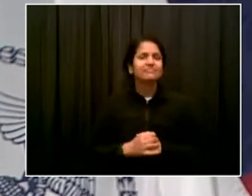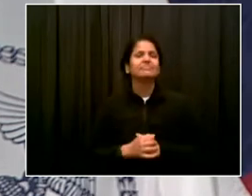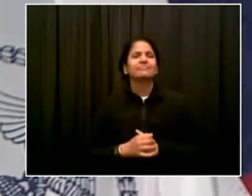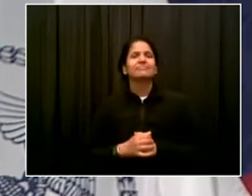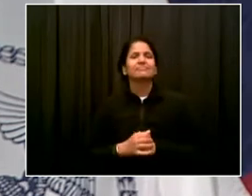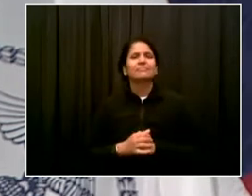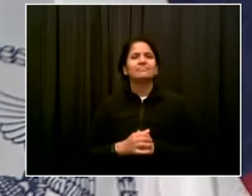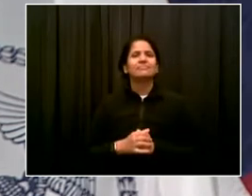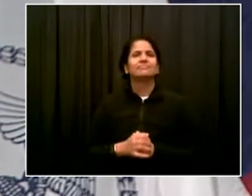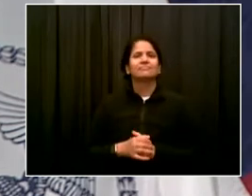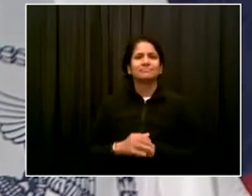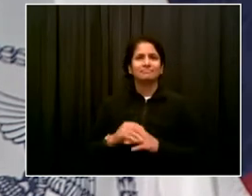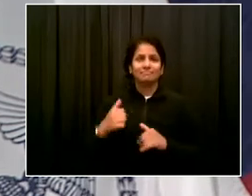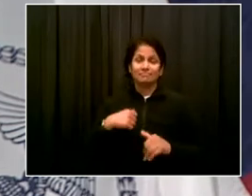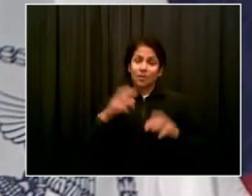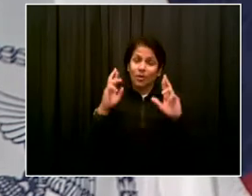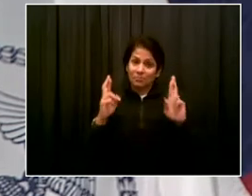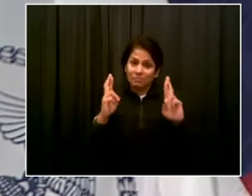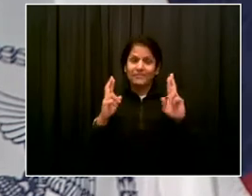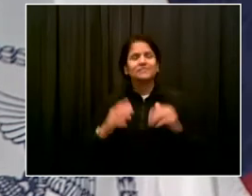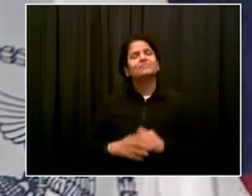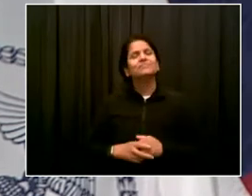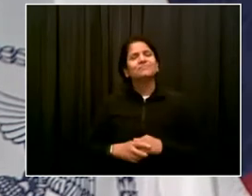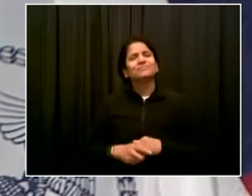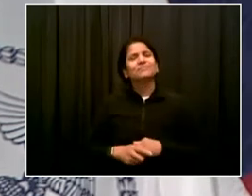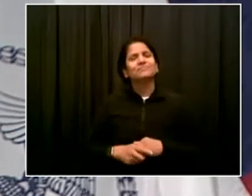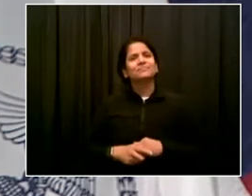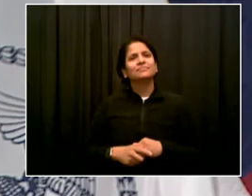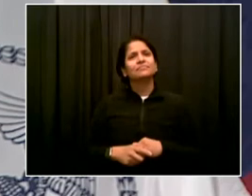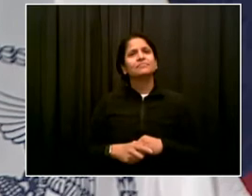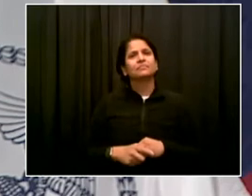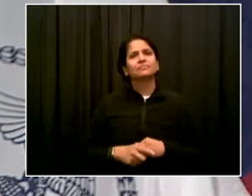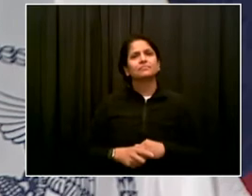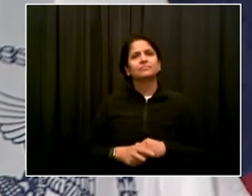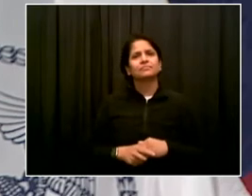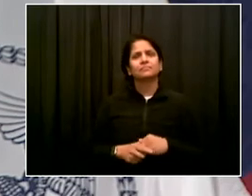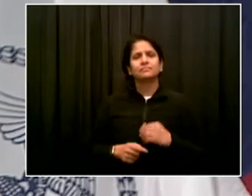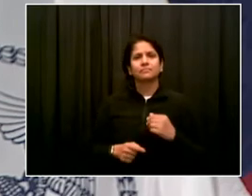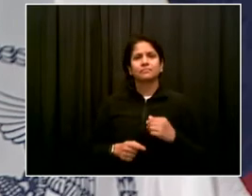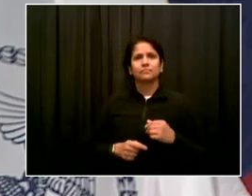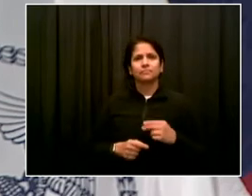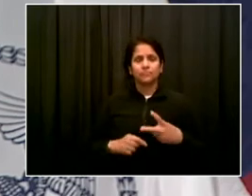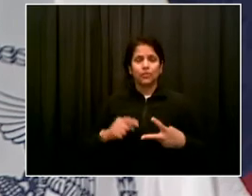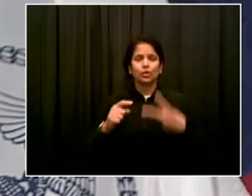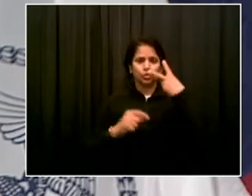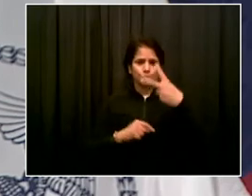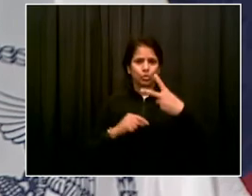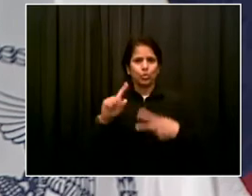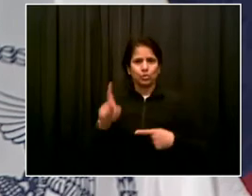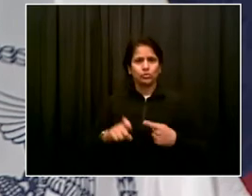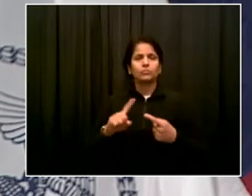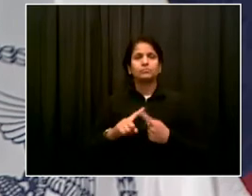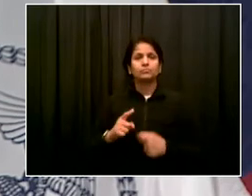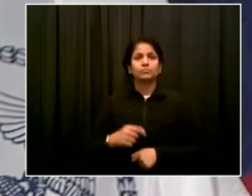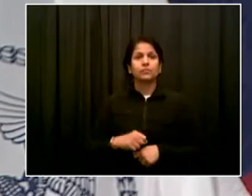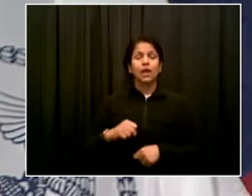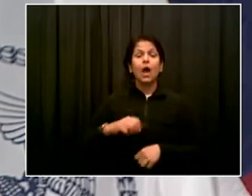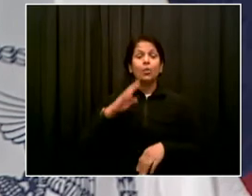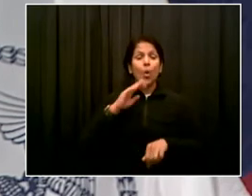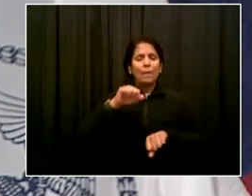Okay. Thank you. You know, so I did want to ask a question about the bike lanes, given that more will be